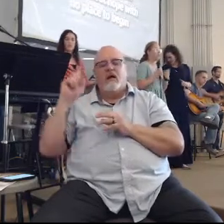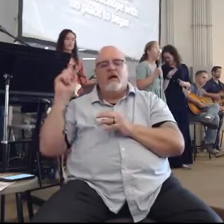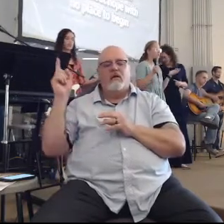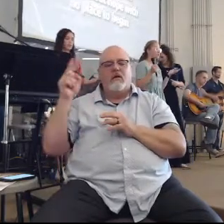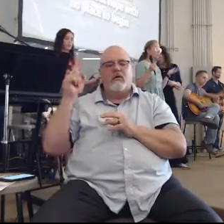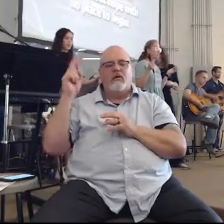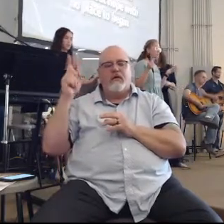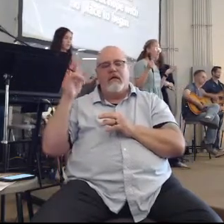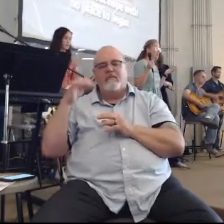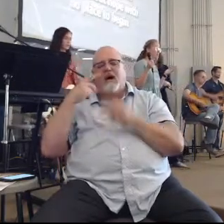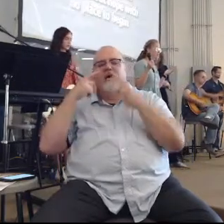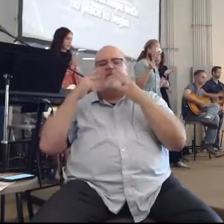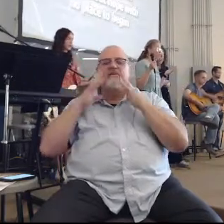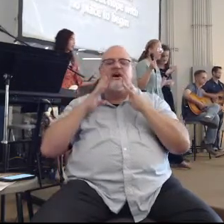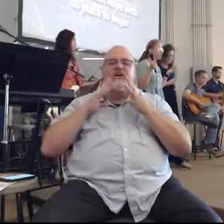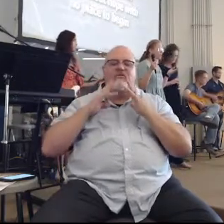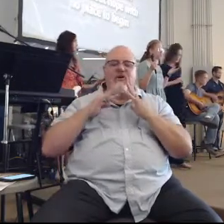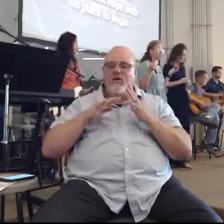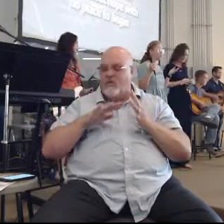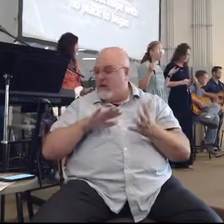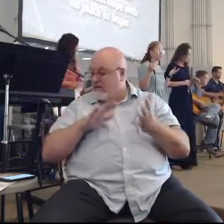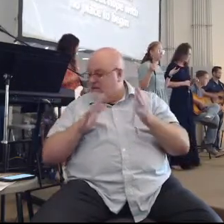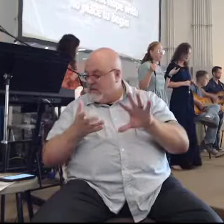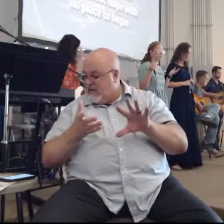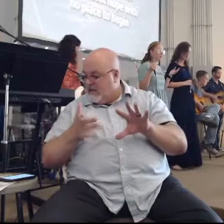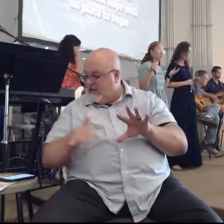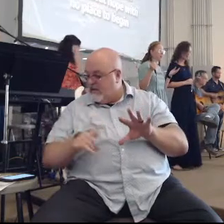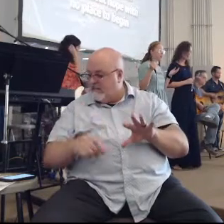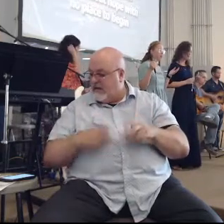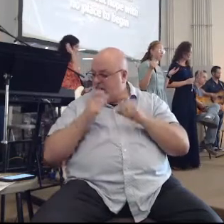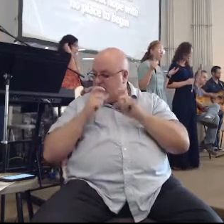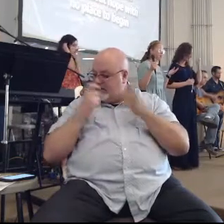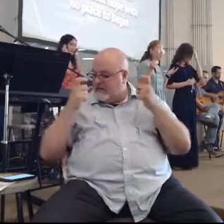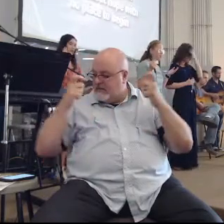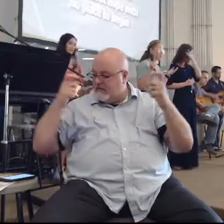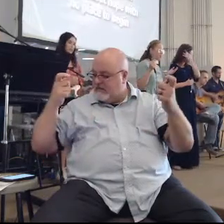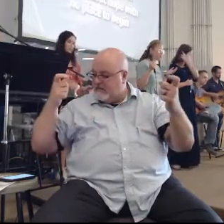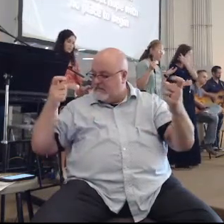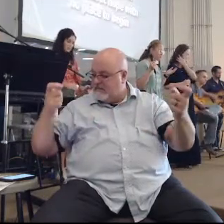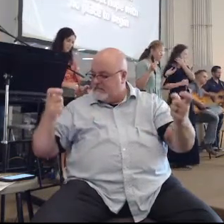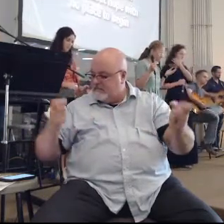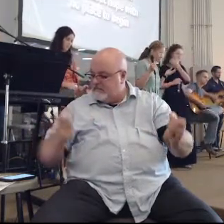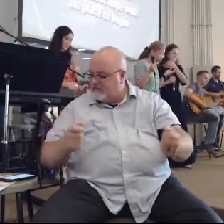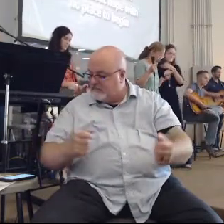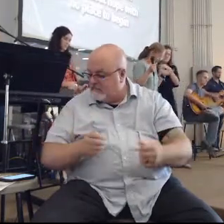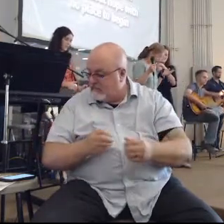You've wounded my sorrow and died in my sin